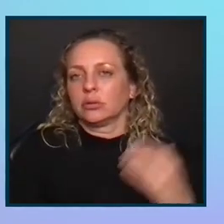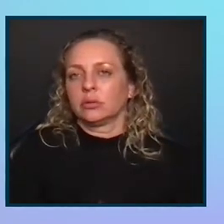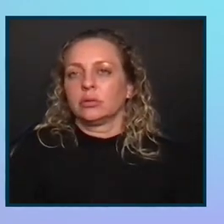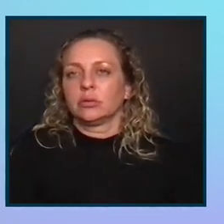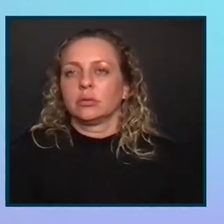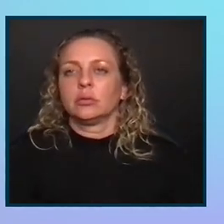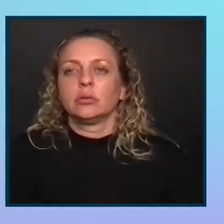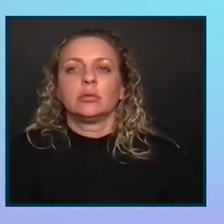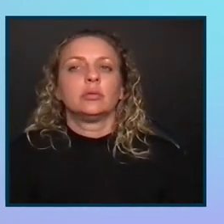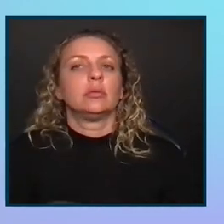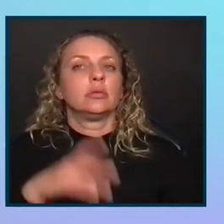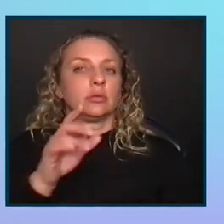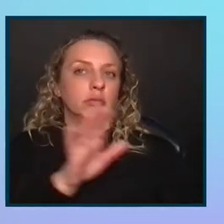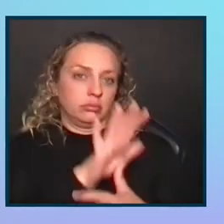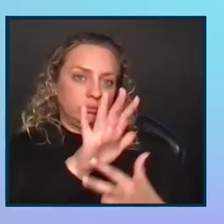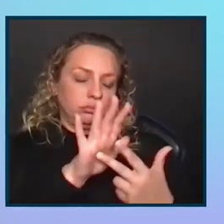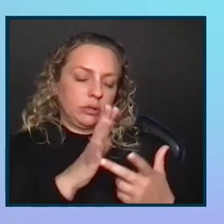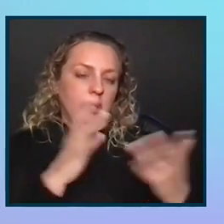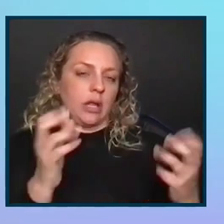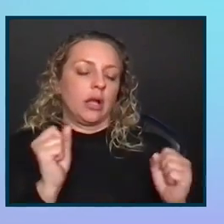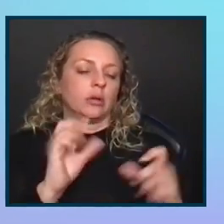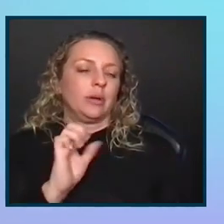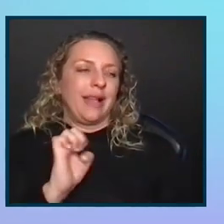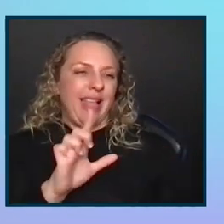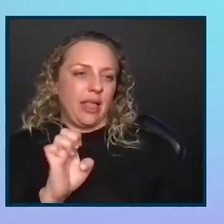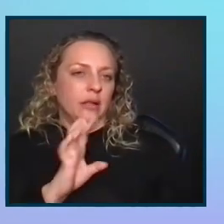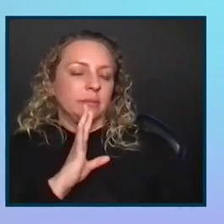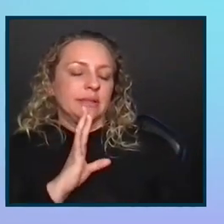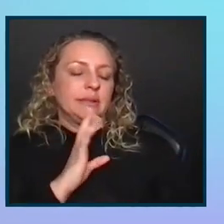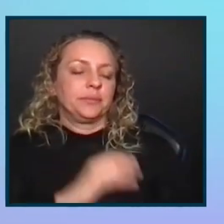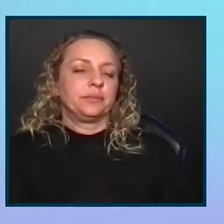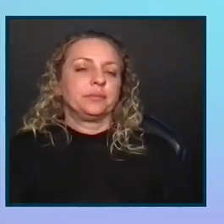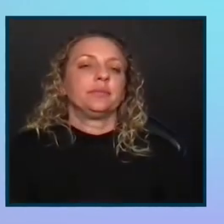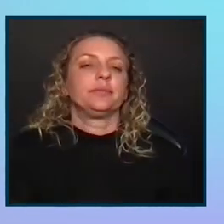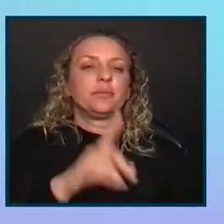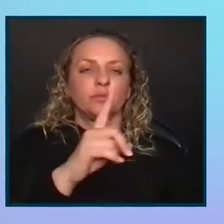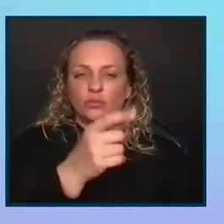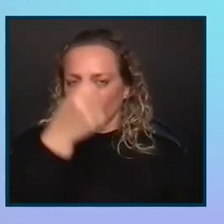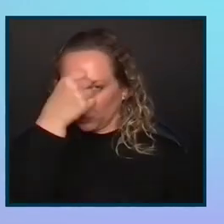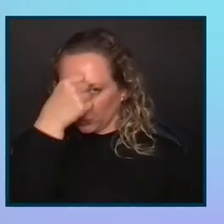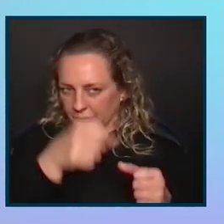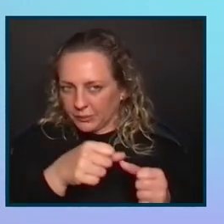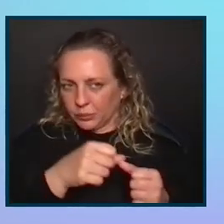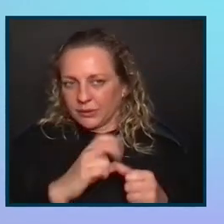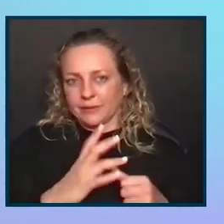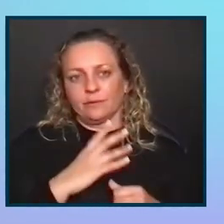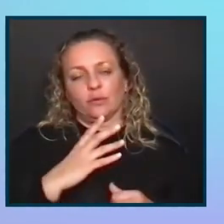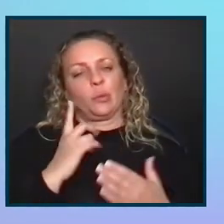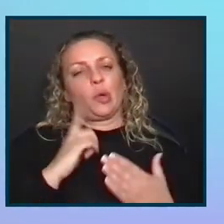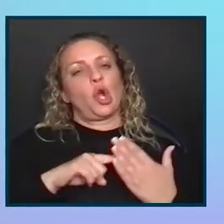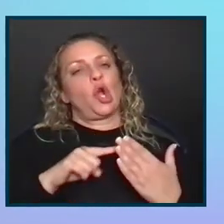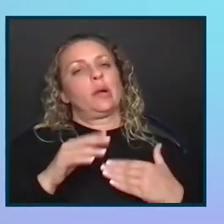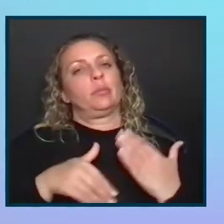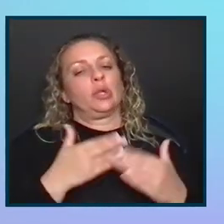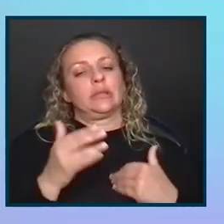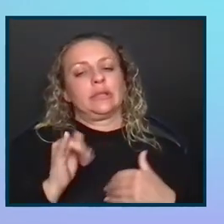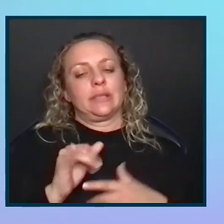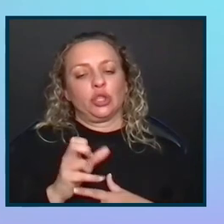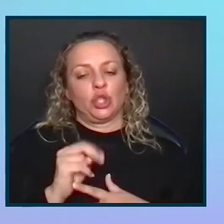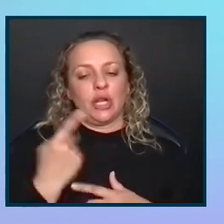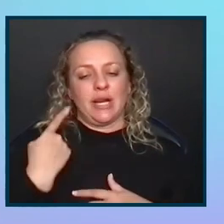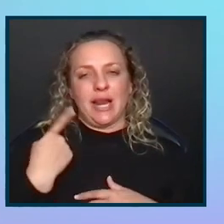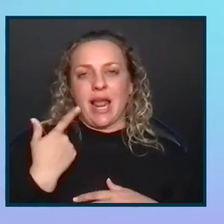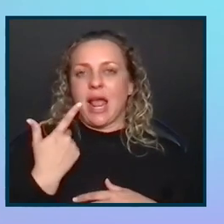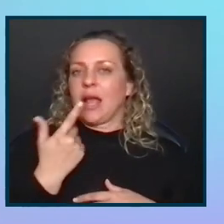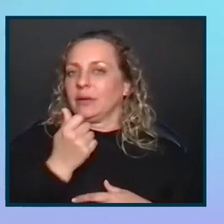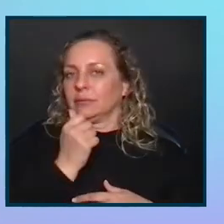So there's a lot of questions. So keeping in mind that the formal audit process that John and I went